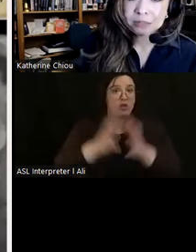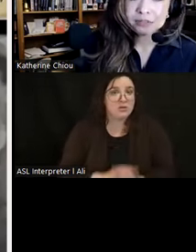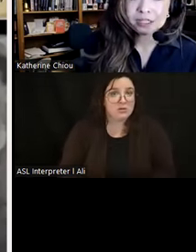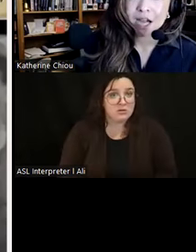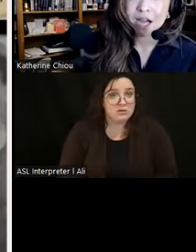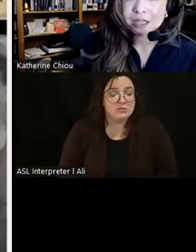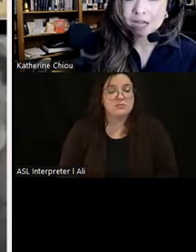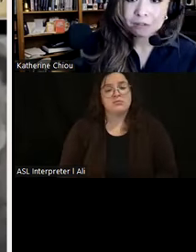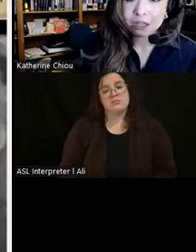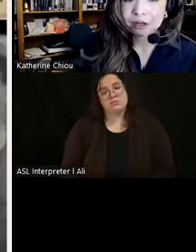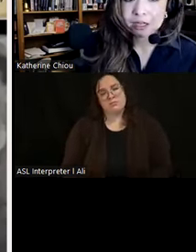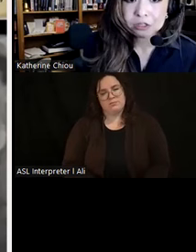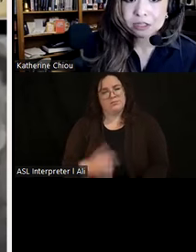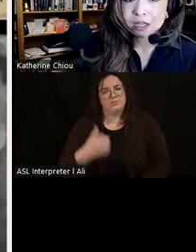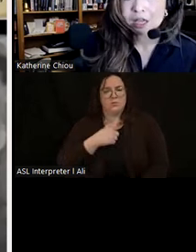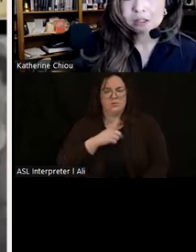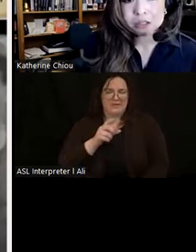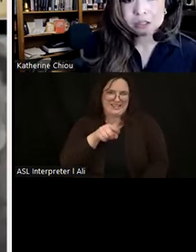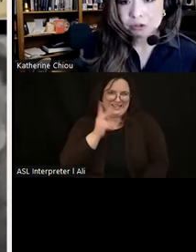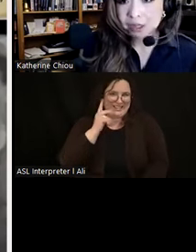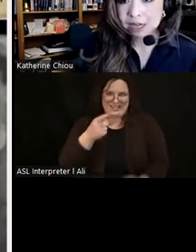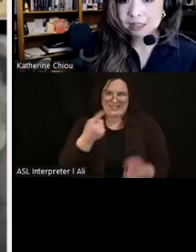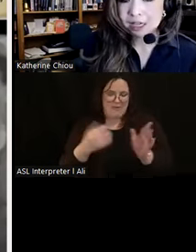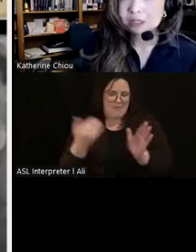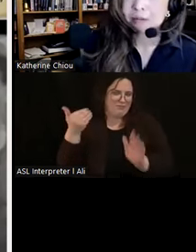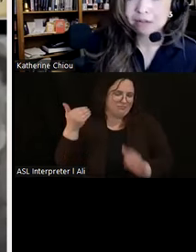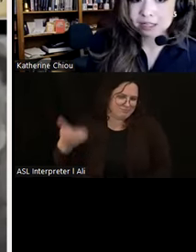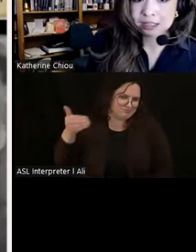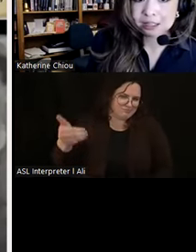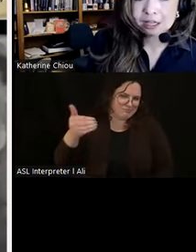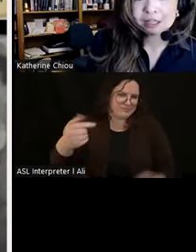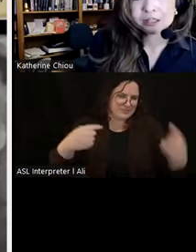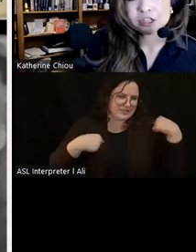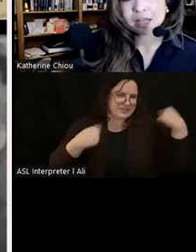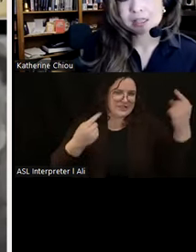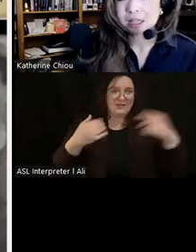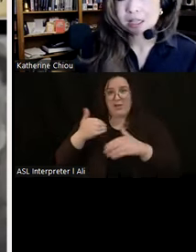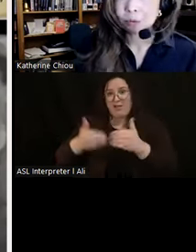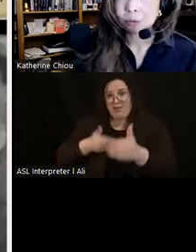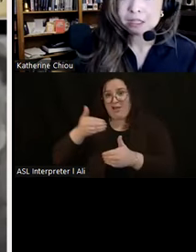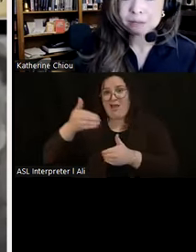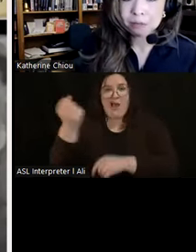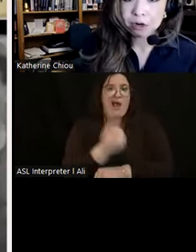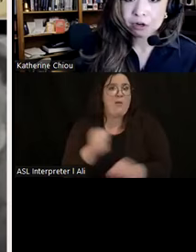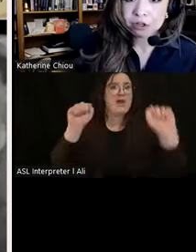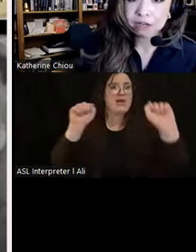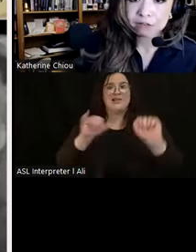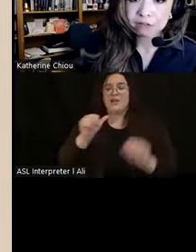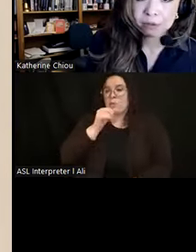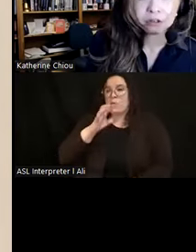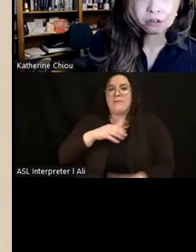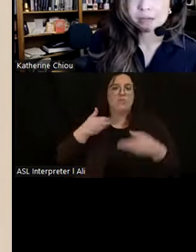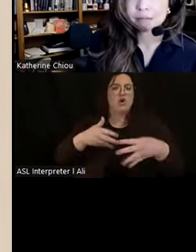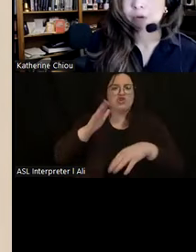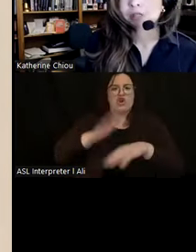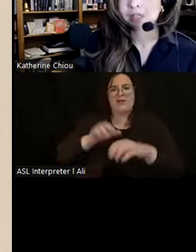lead, as we've seen time and time again throughout history, to social unrest and to uprisings, such as the Women's March on Versailles, one of